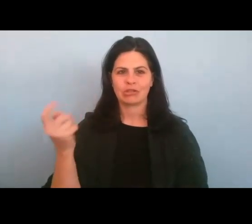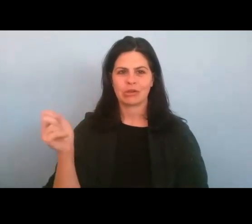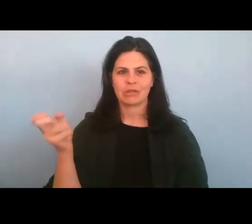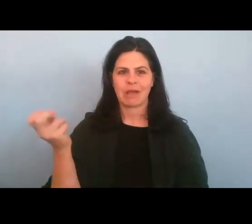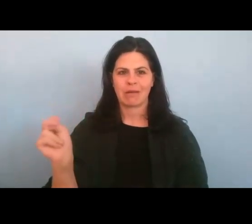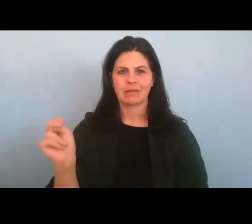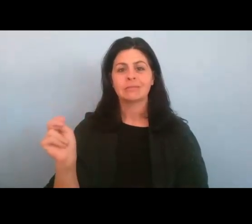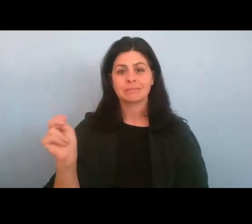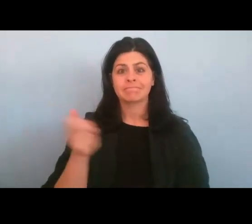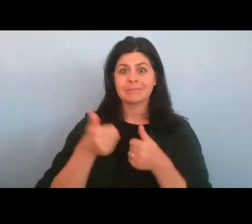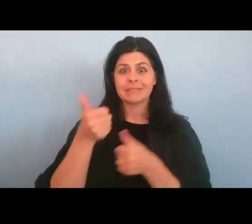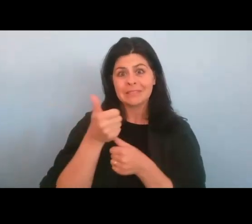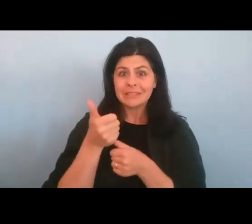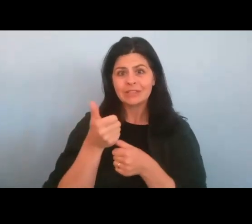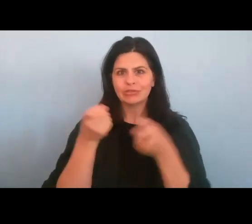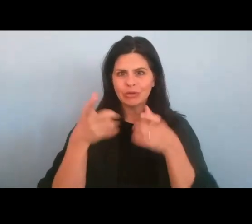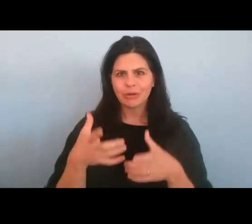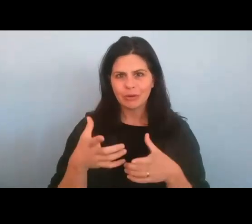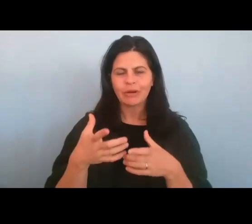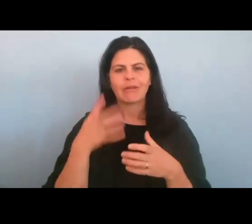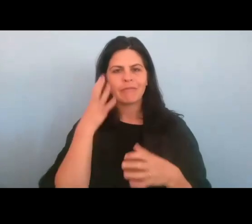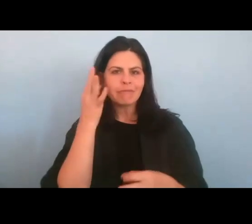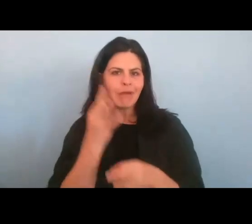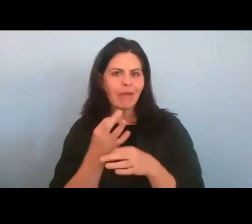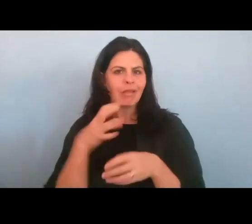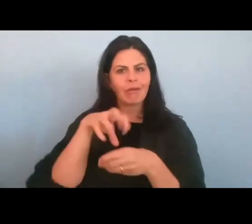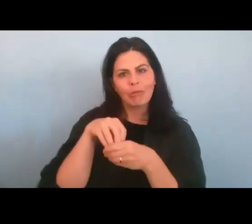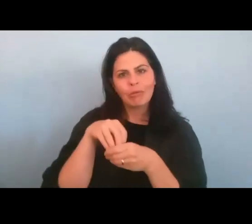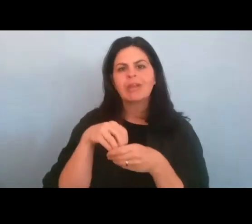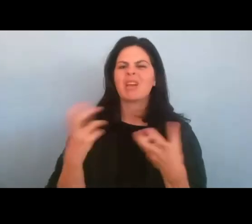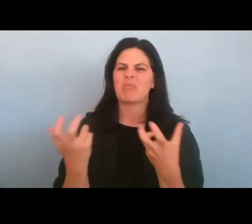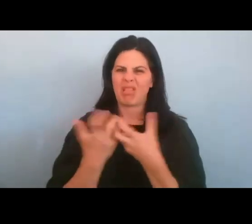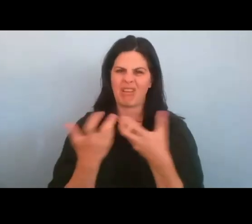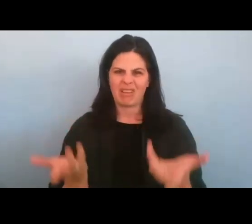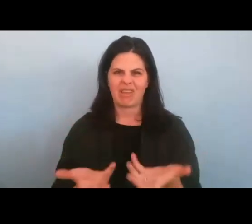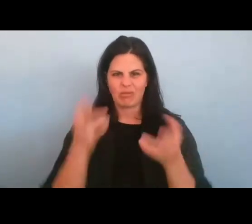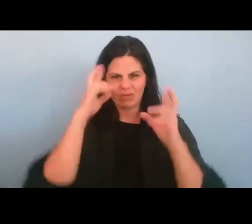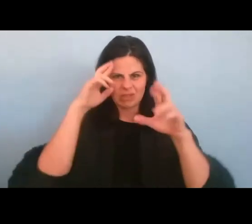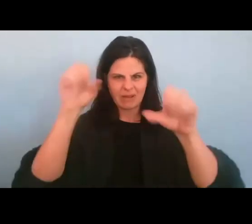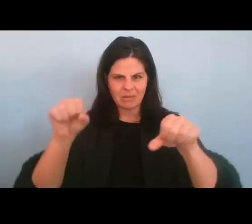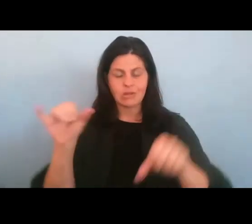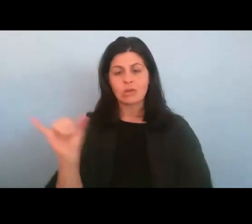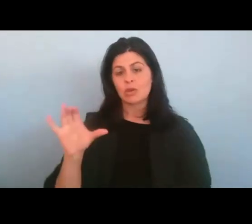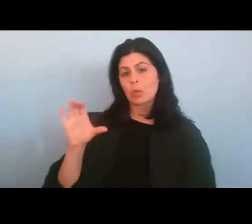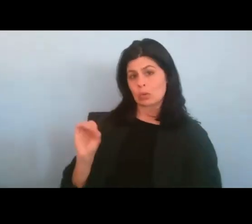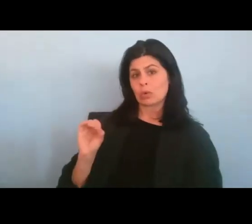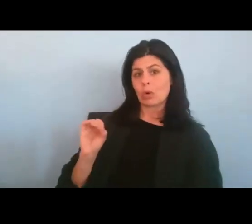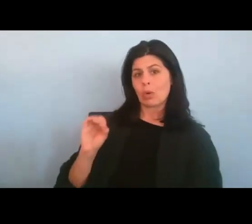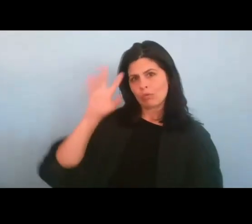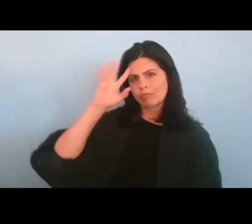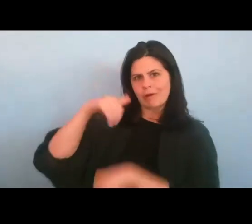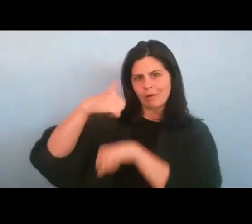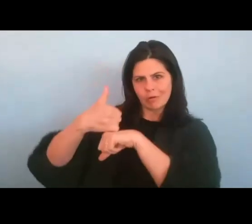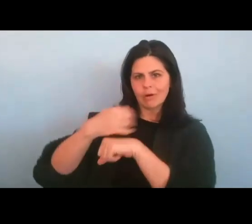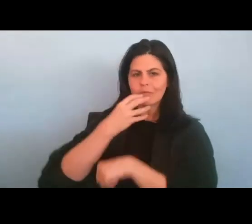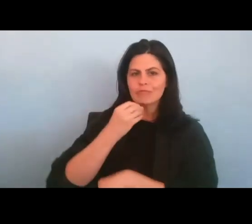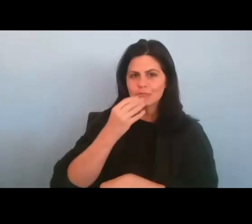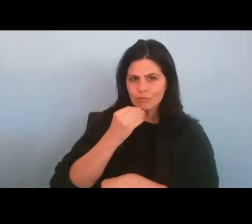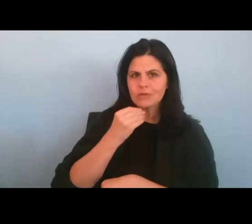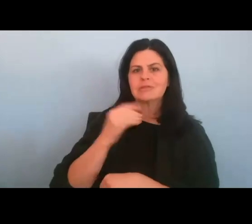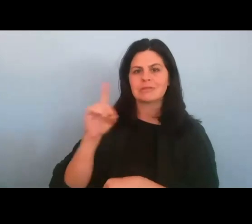Inclusion, and Belonging at RespectAbility. I'm also the co-founder of Jewish Disability Awareness, Acceptance, and Inclusion Month.